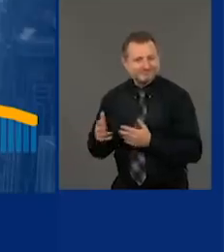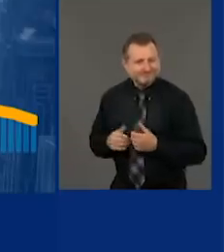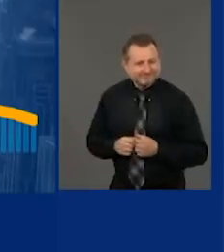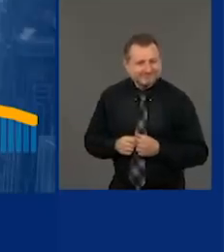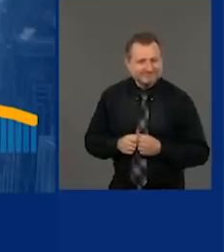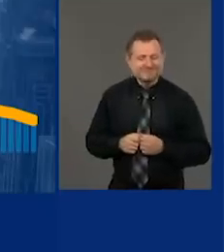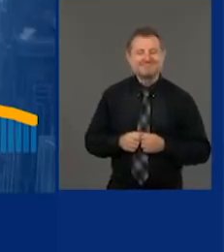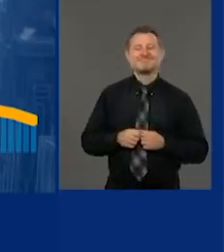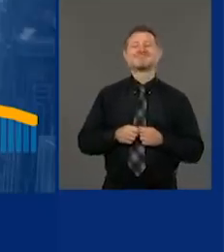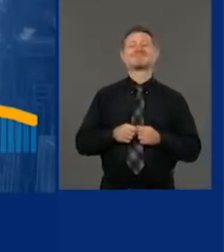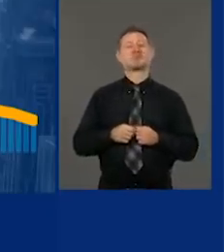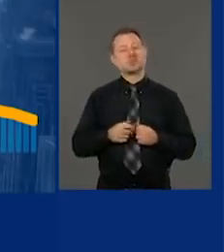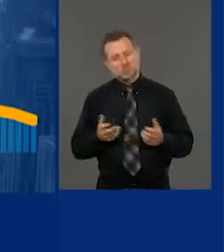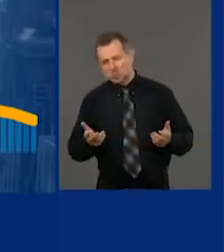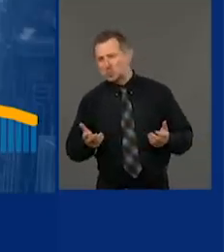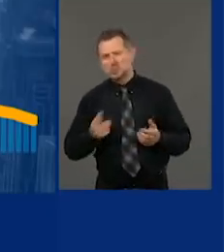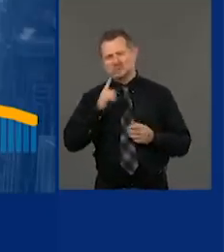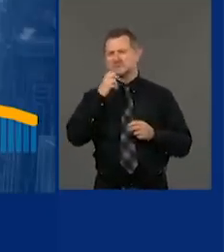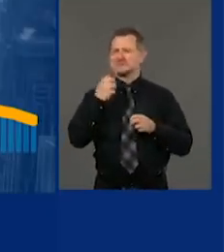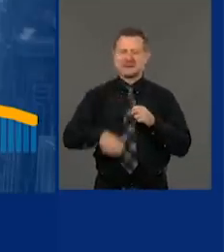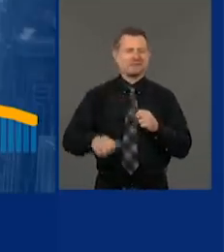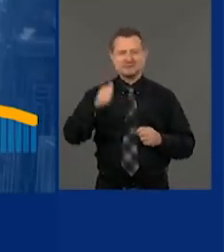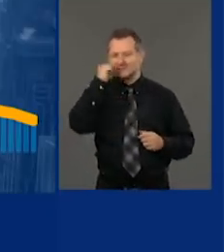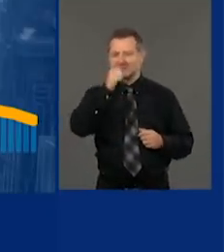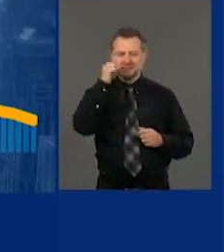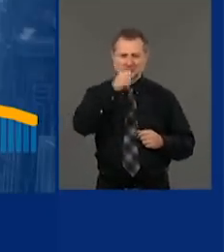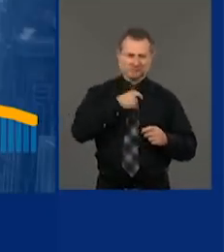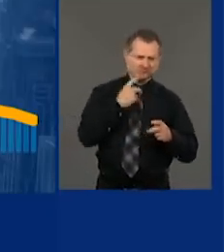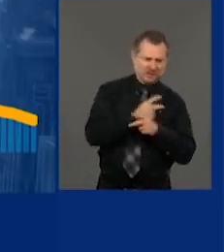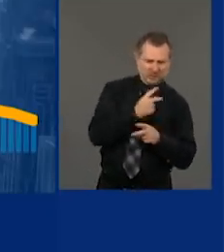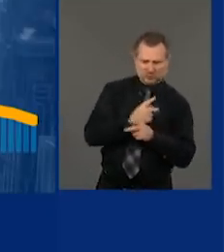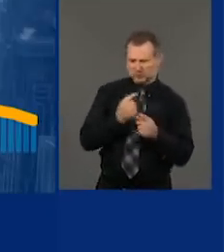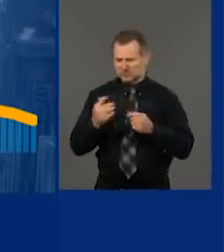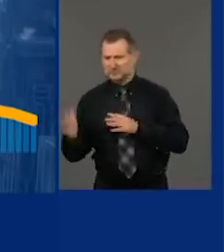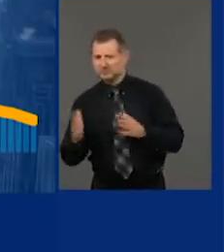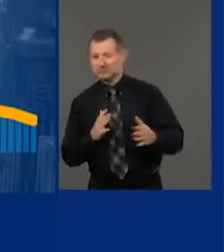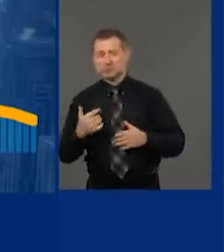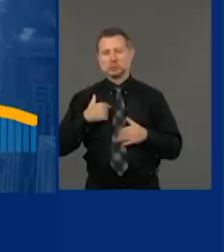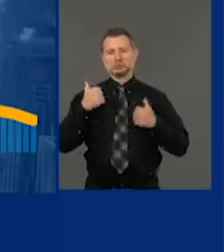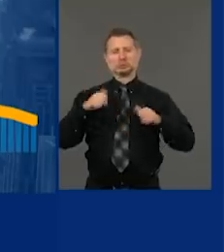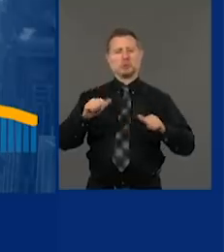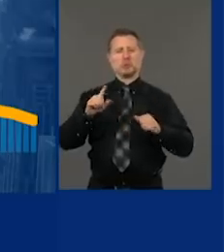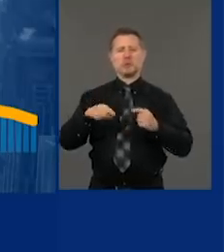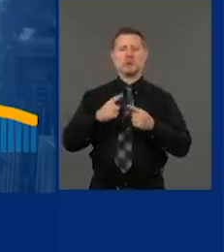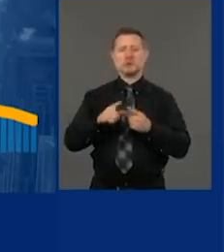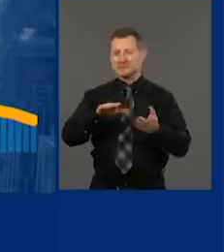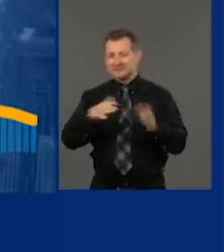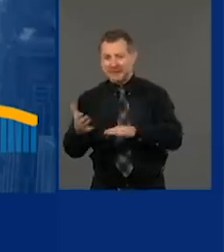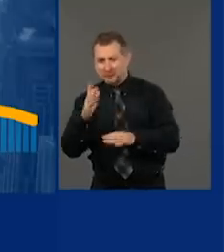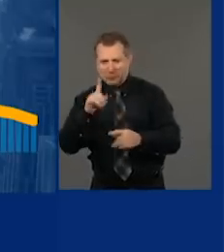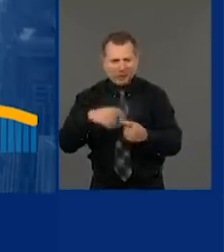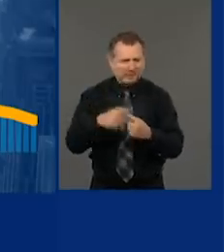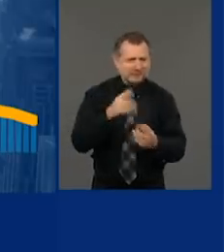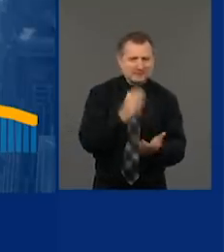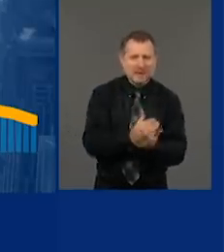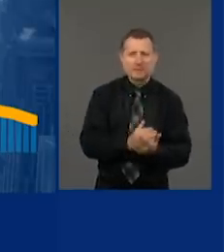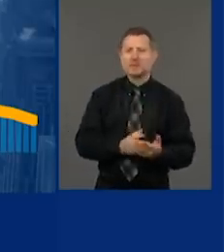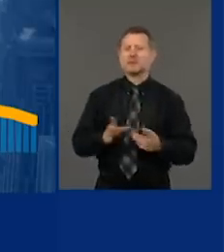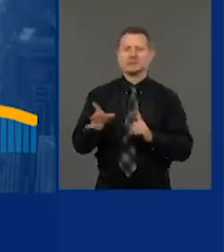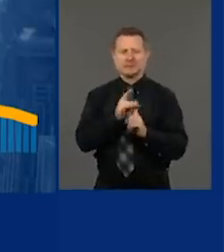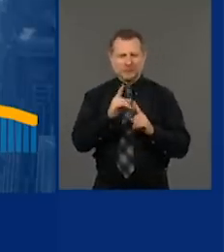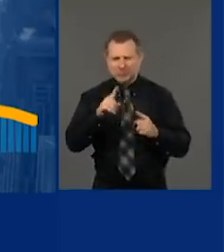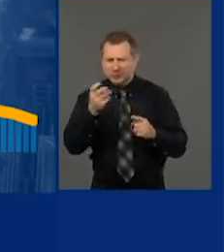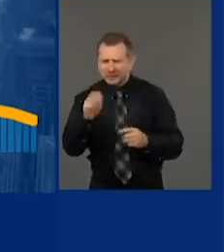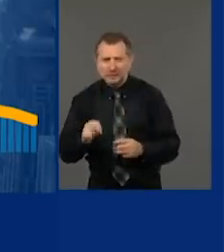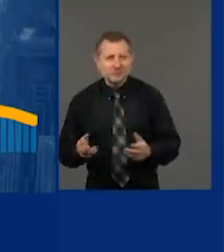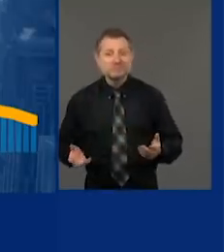a cruel riddle every day. When do the deaths stop? When does the infection rate stop? When